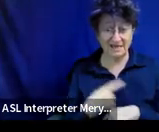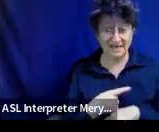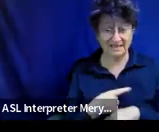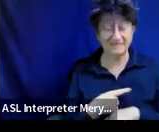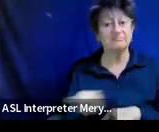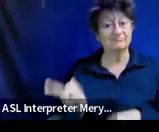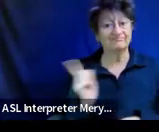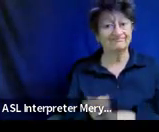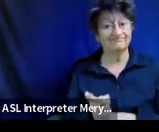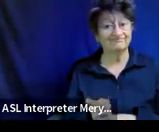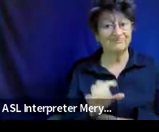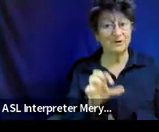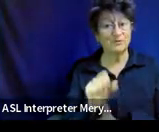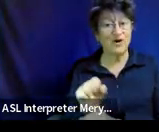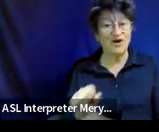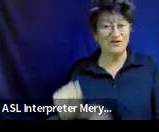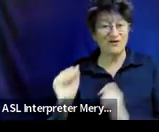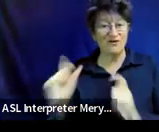You guys caught them all.